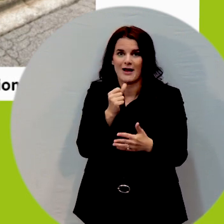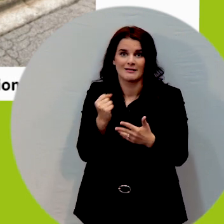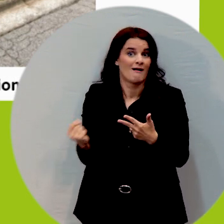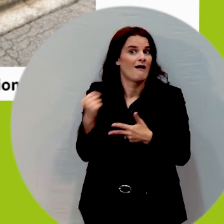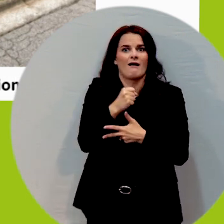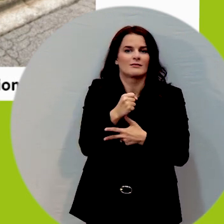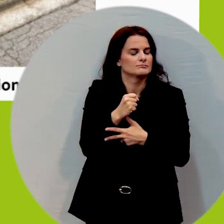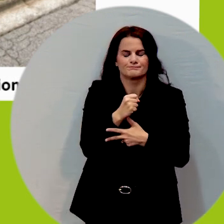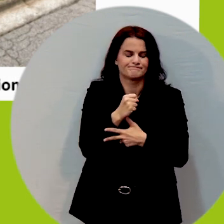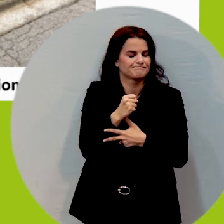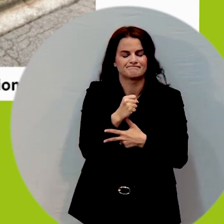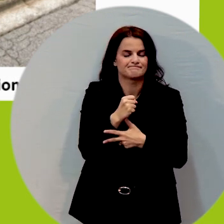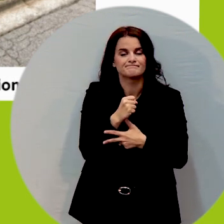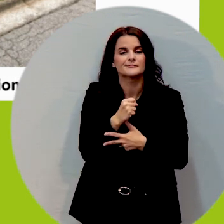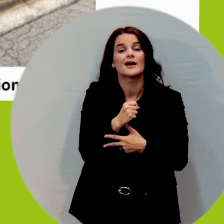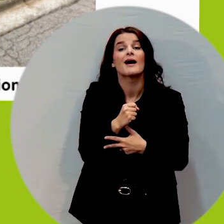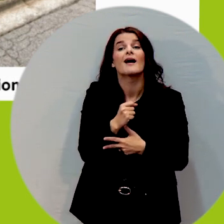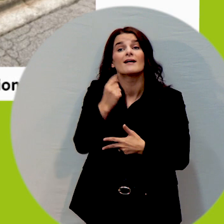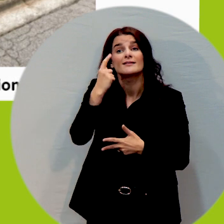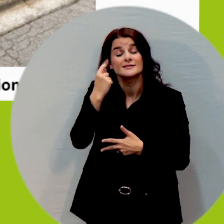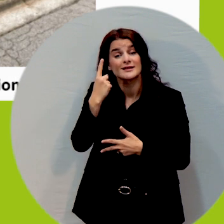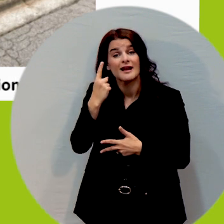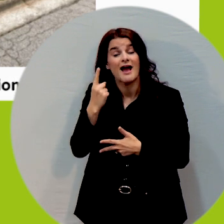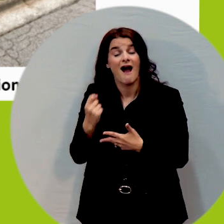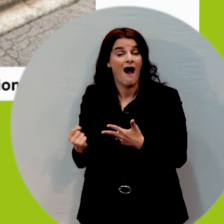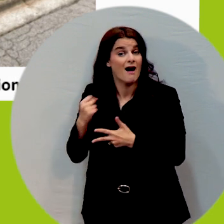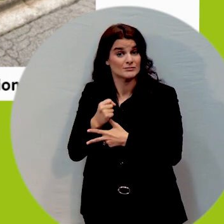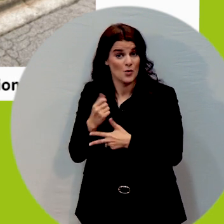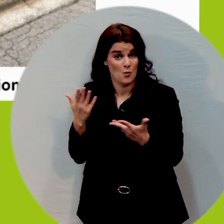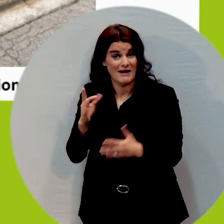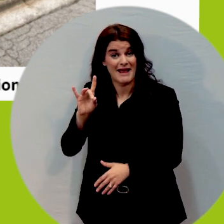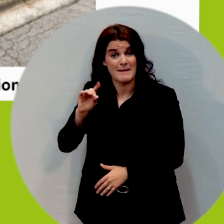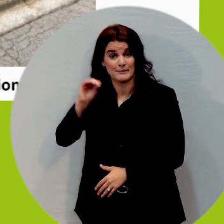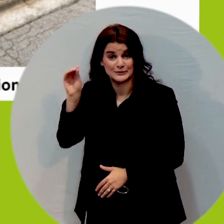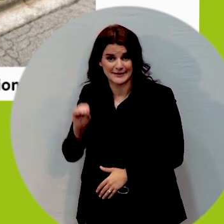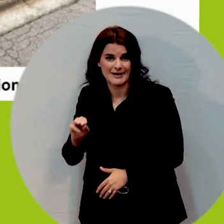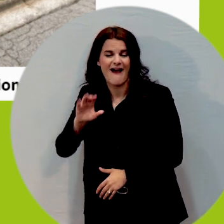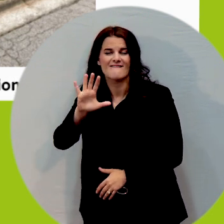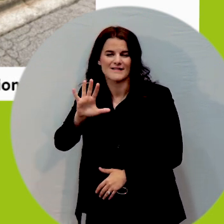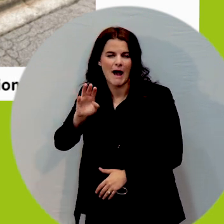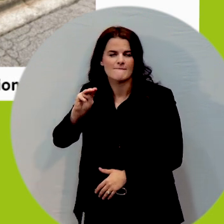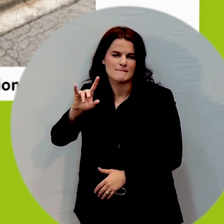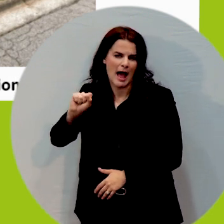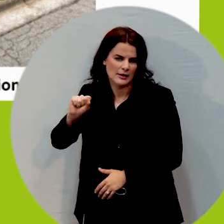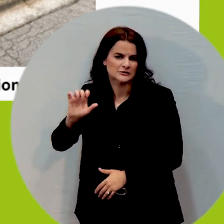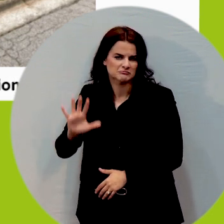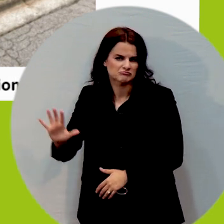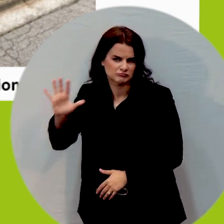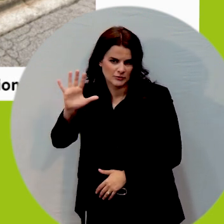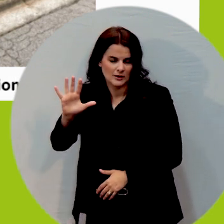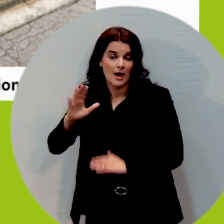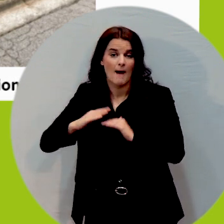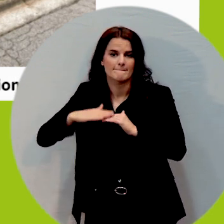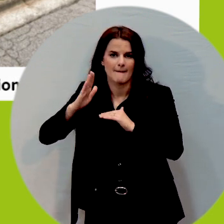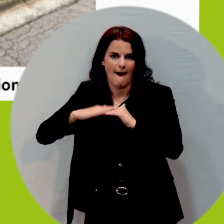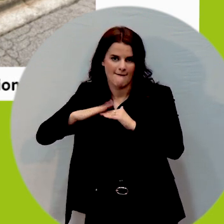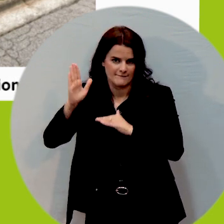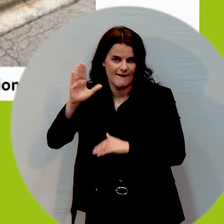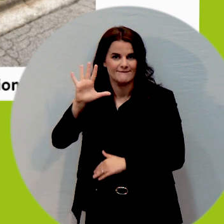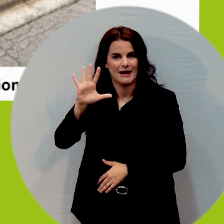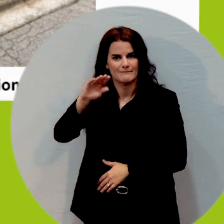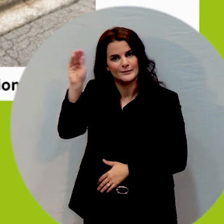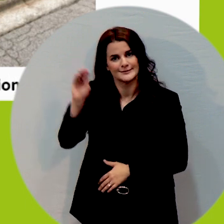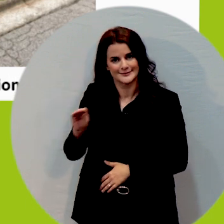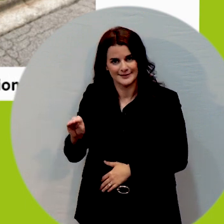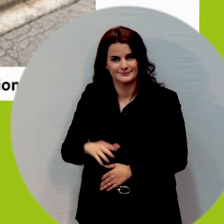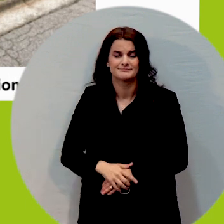highest priority there's eight percent of what we collected or roughly five miles was above five percent overall